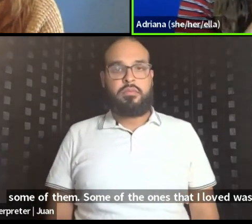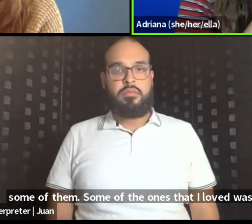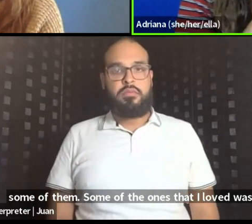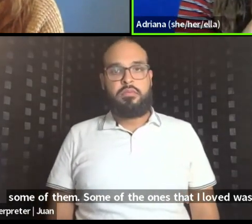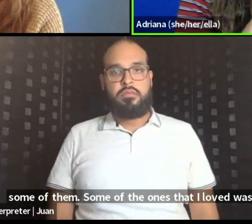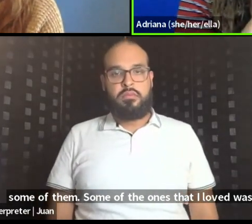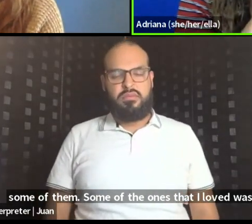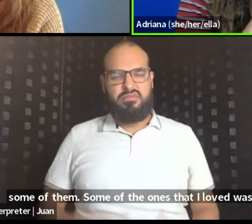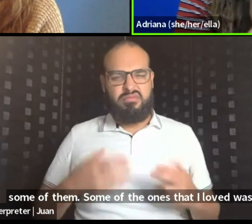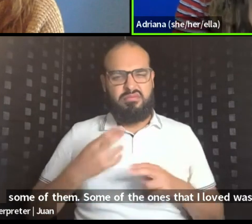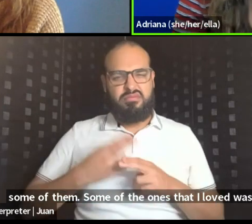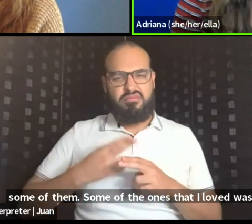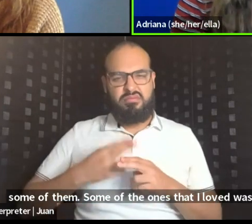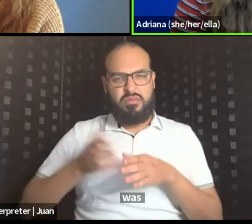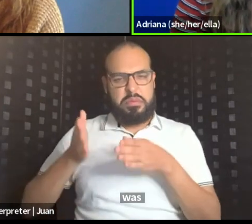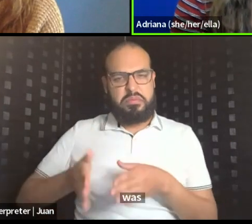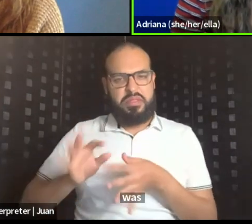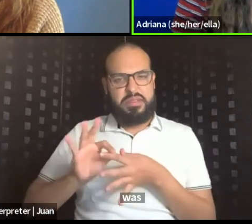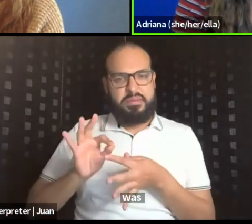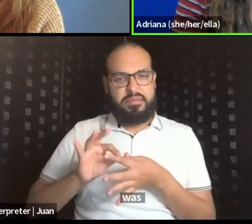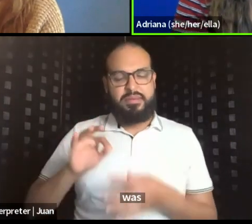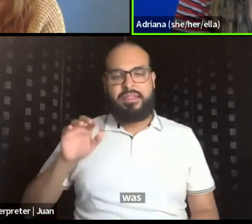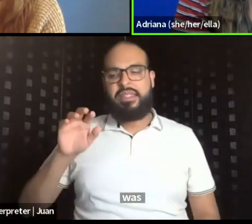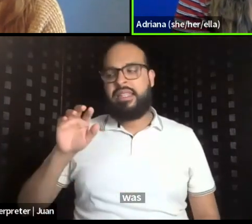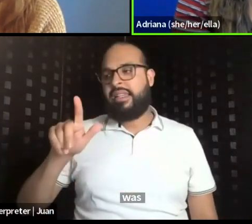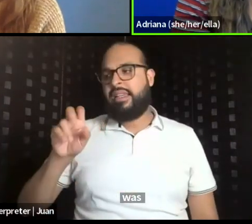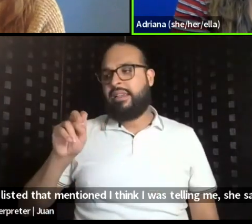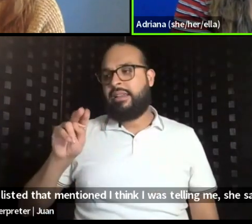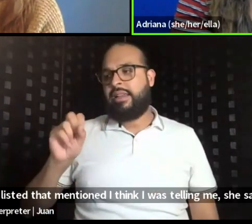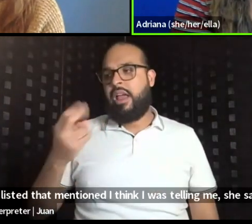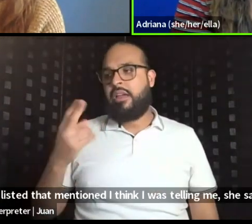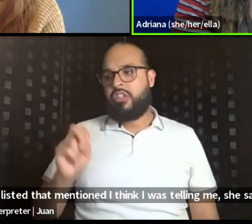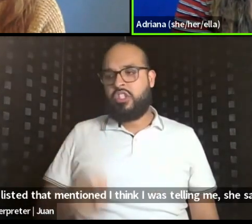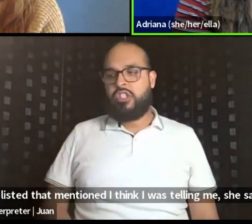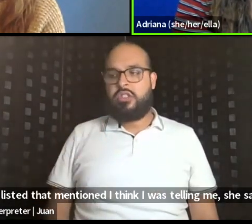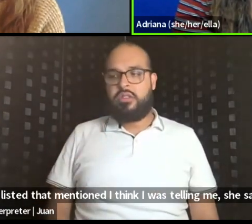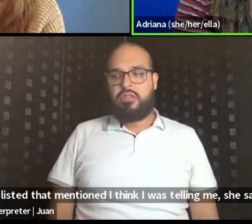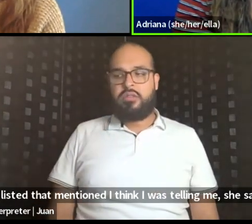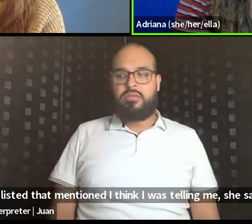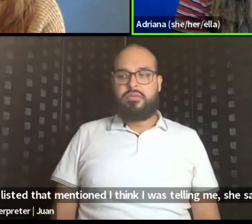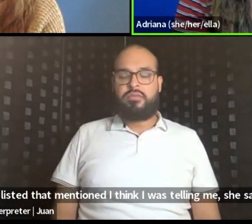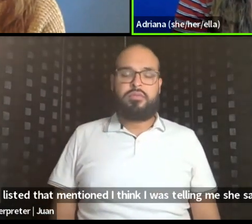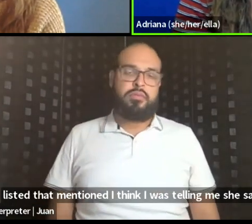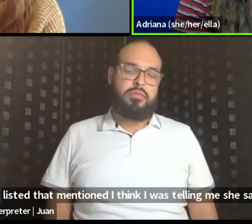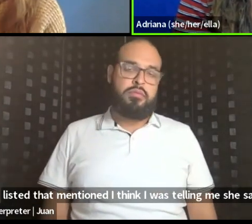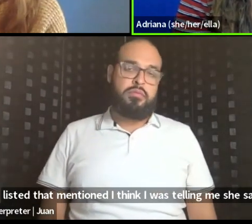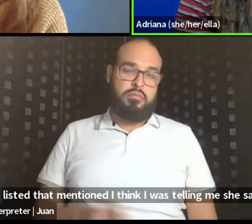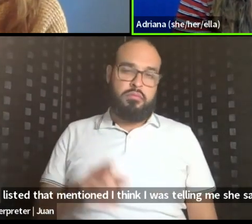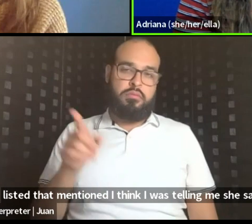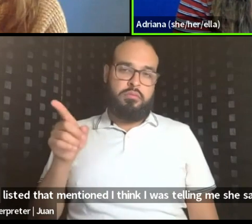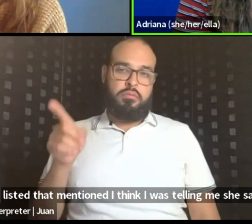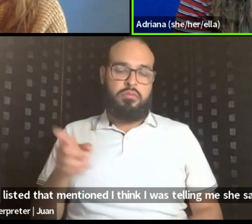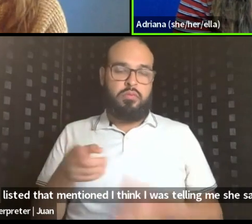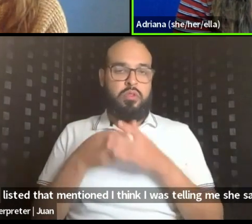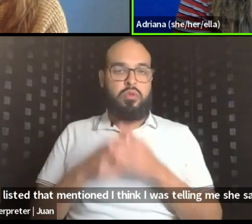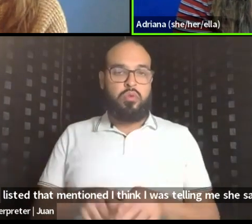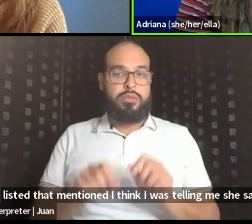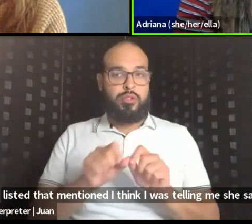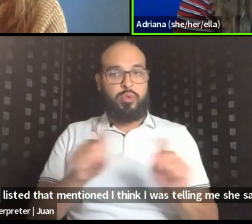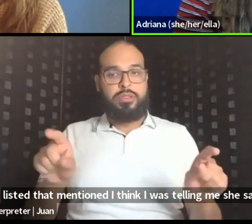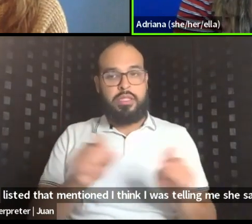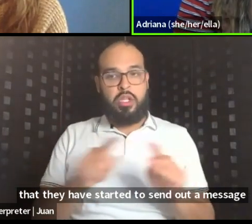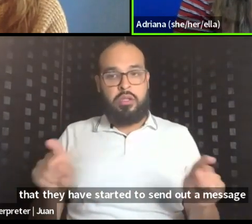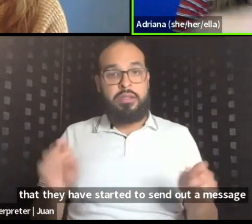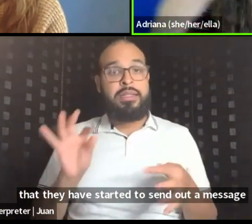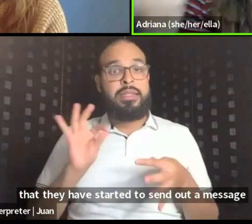who was it that mentioned, I think it was Lanish, um, who said that, um, they have started to send out, um,